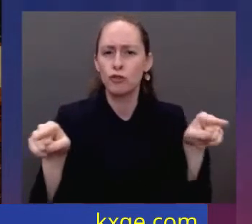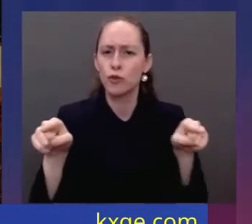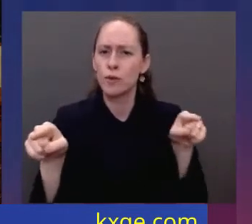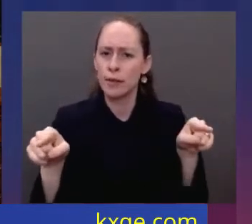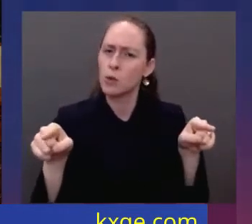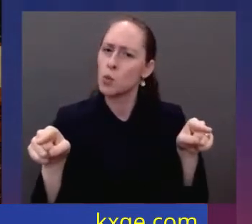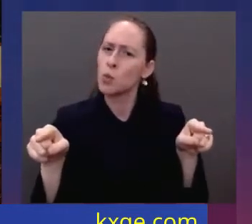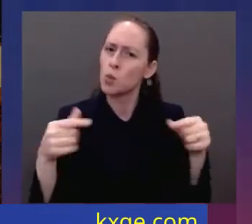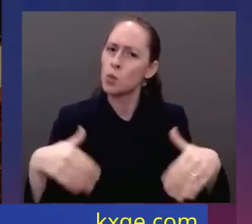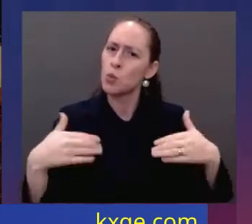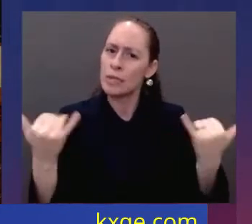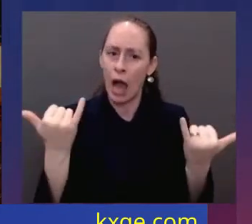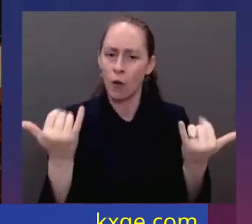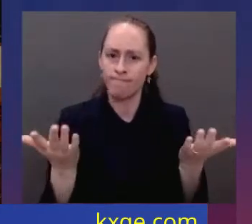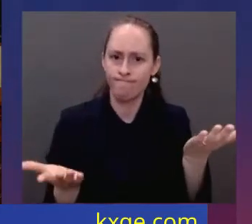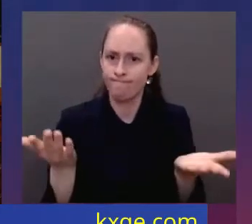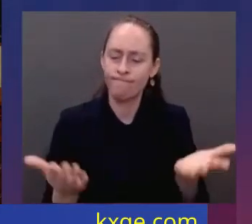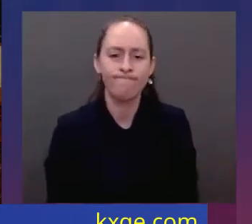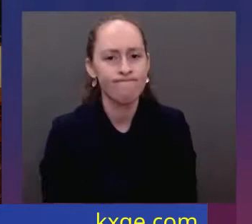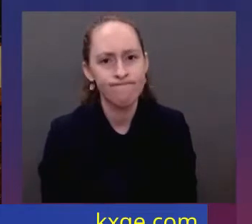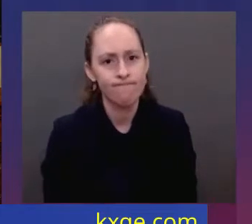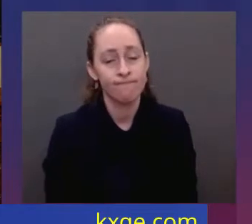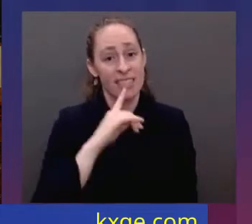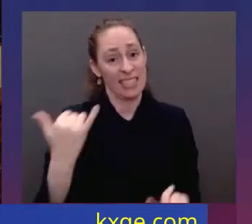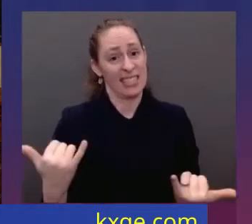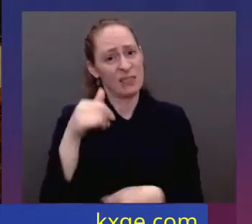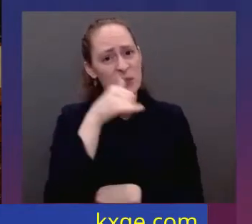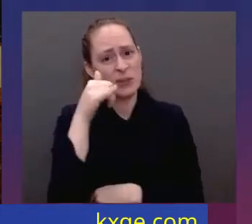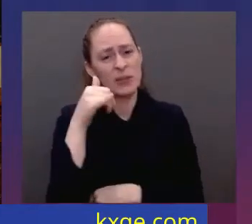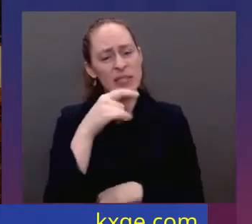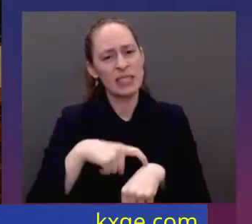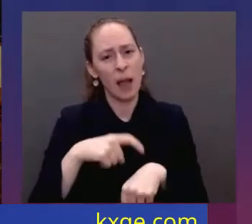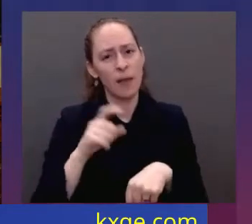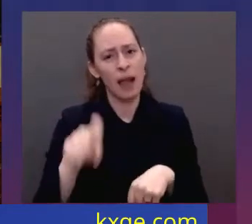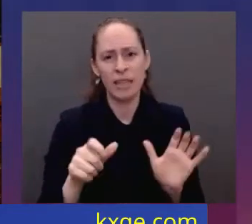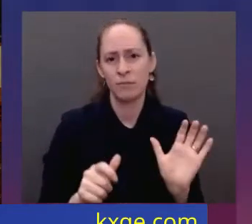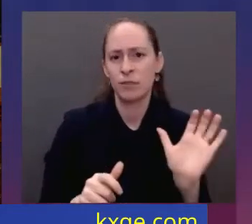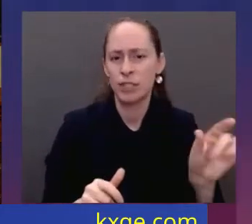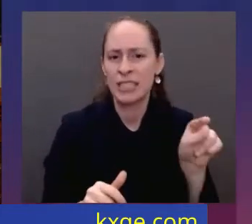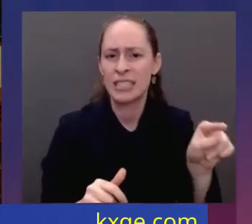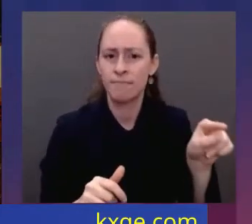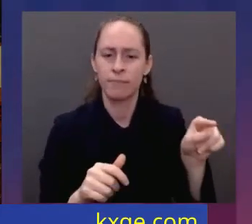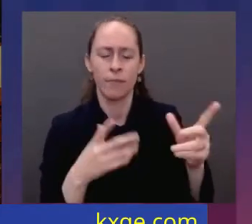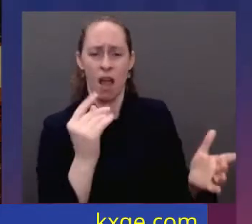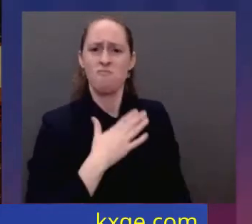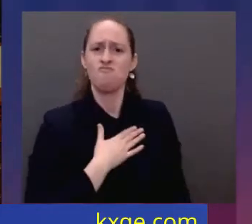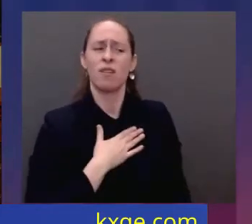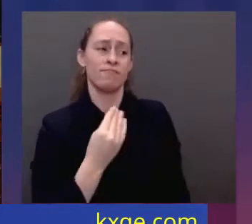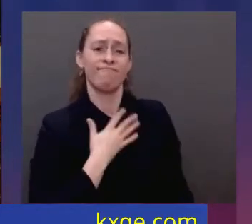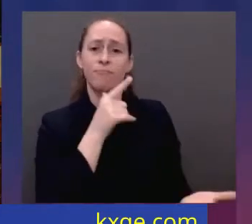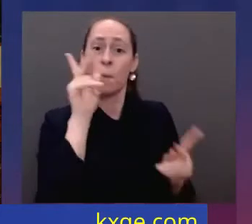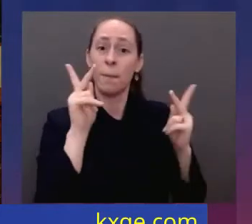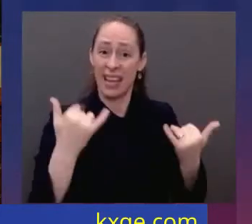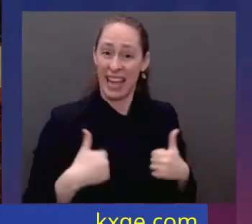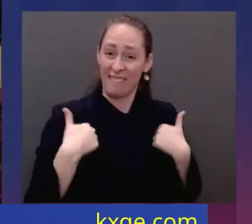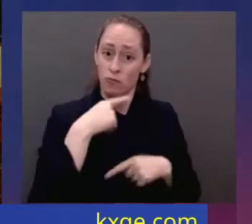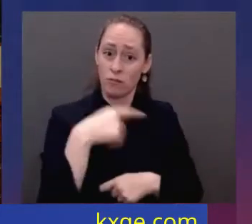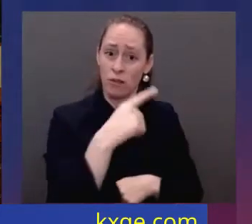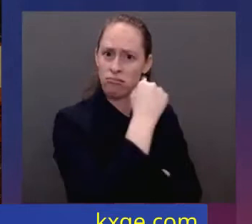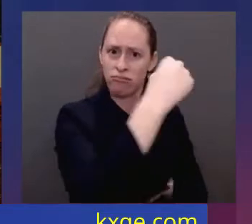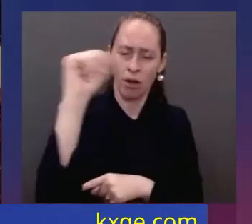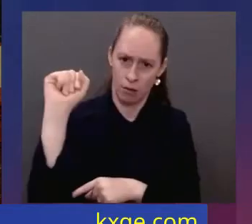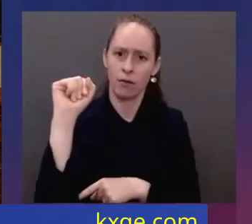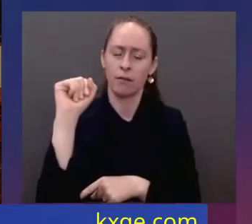take time. So let us continue to draw inspiration from the iron will of the Ukrainian people to our fellow Ukrainian Americans who forged a deep bond that connects our two nations.